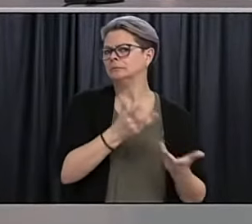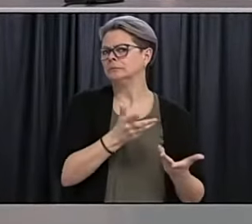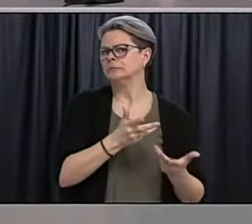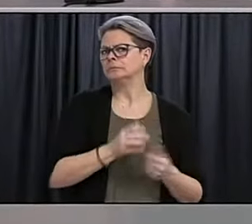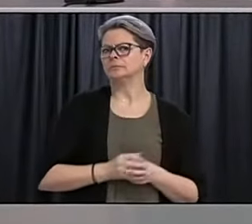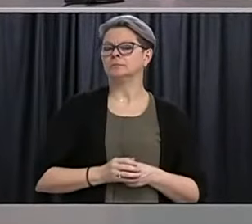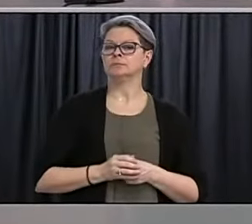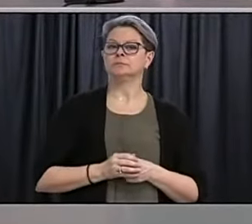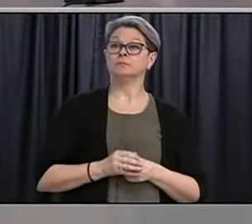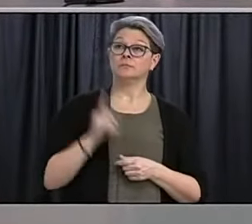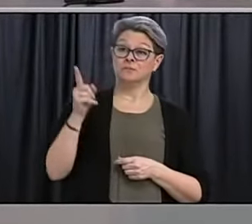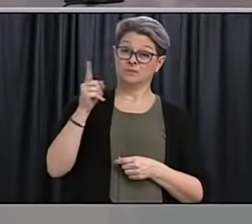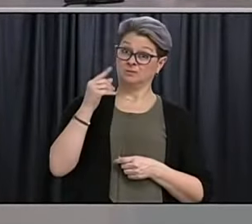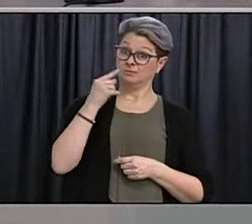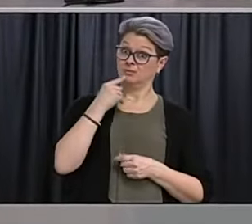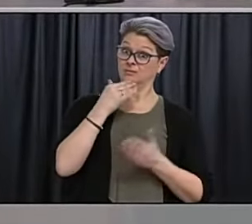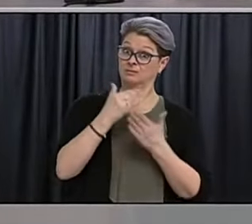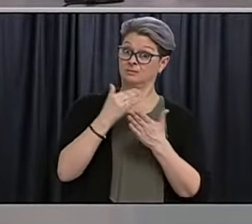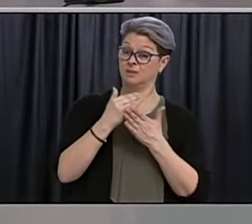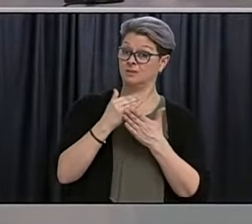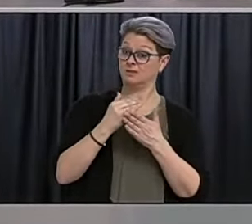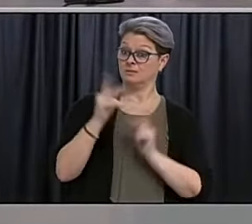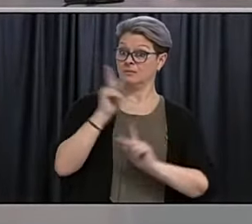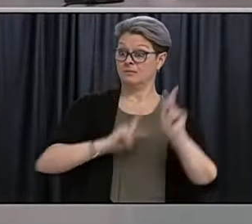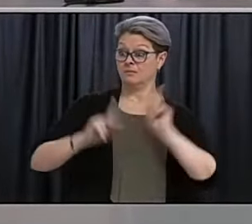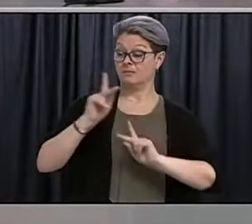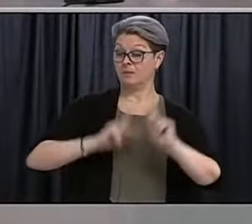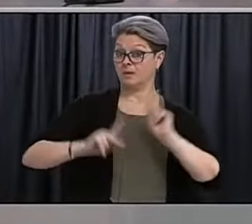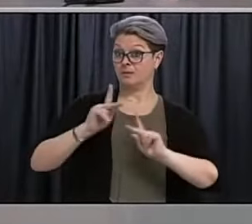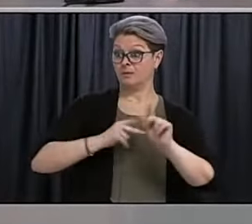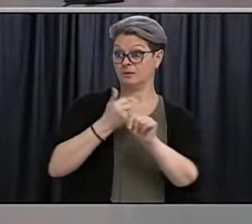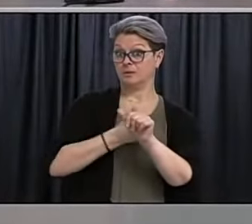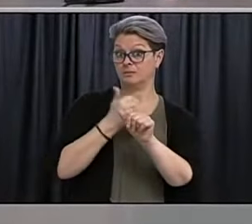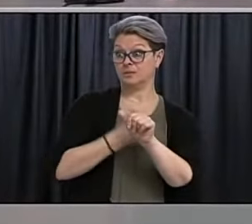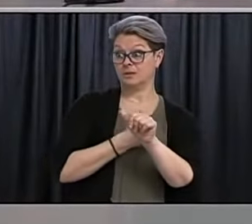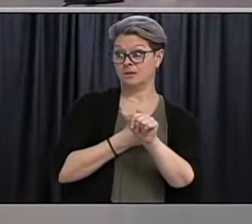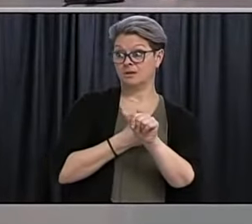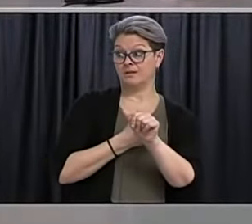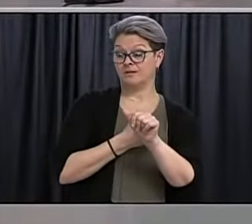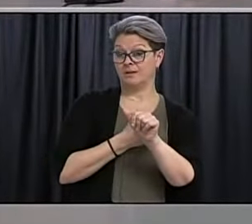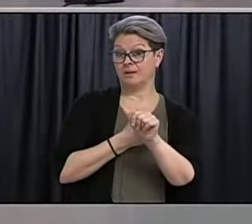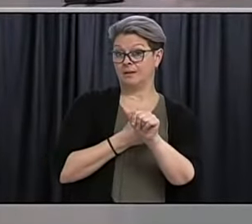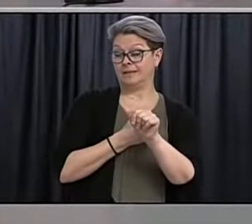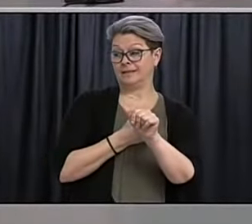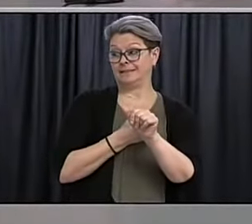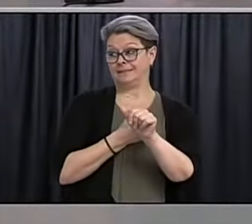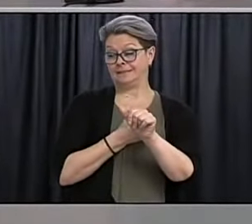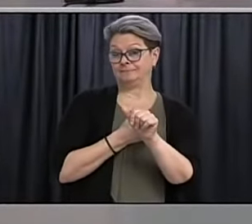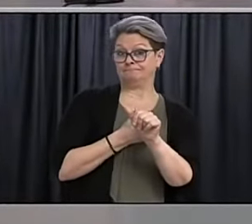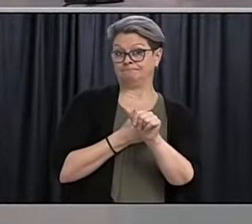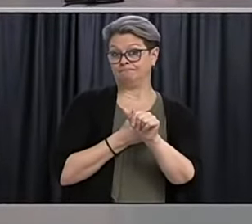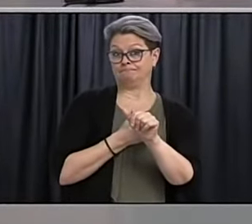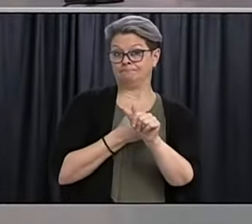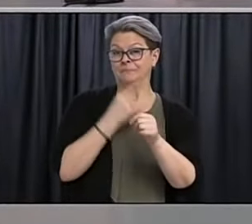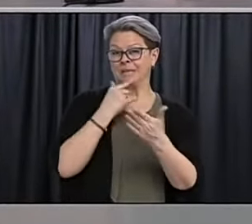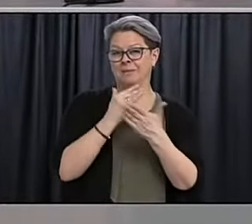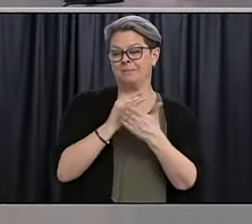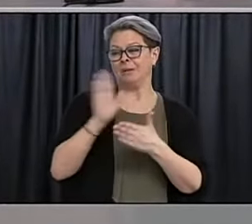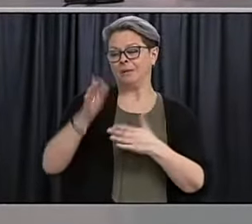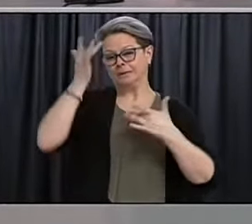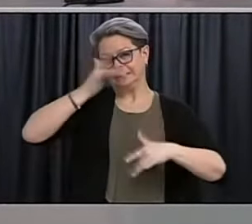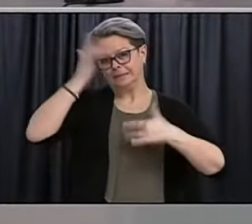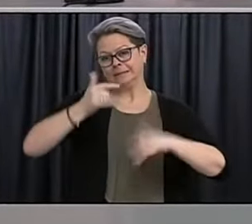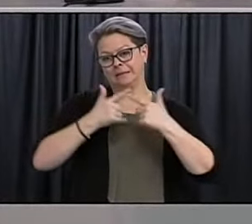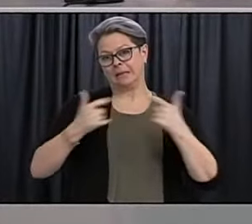Richard, you're referring to people disclosing the honor system based on their own medical conditions and such?